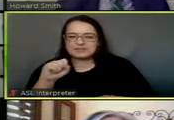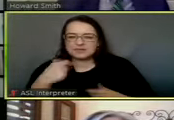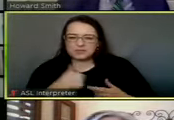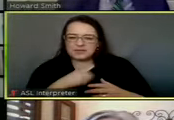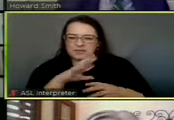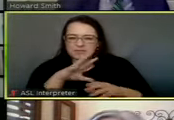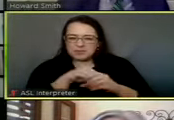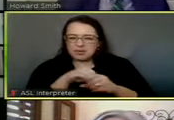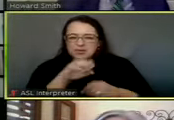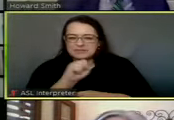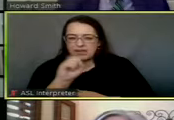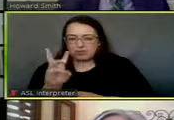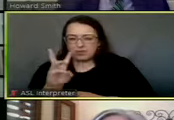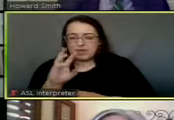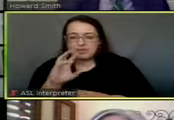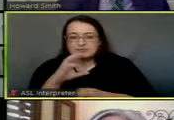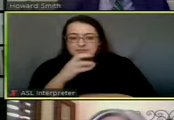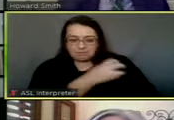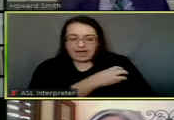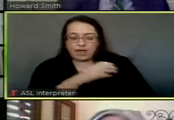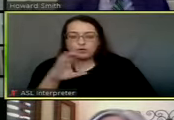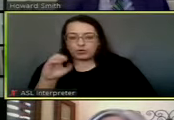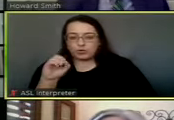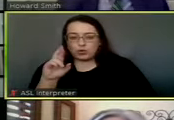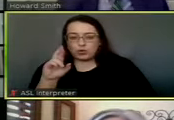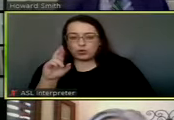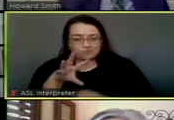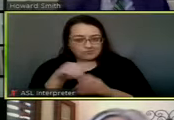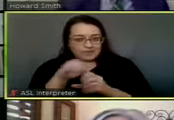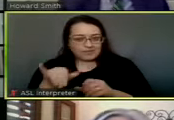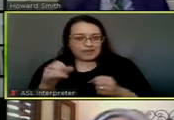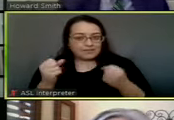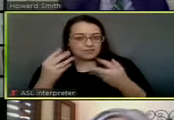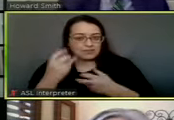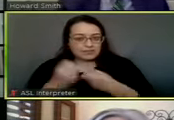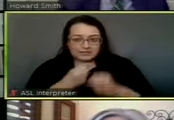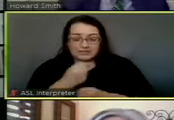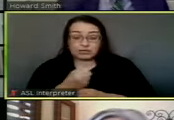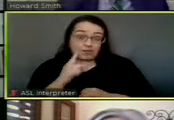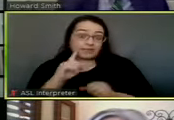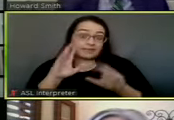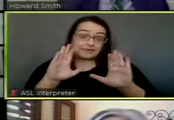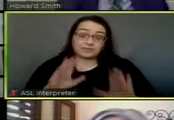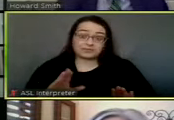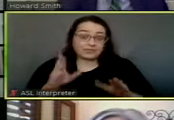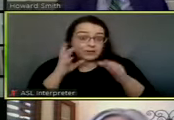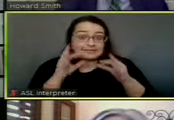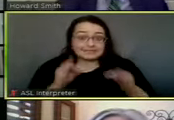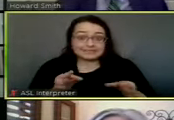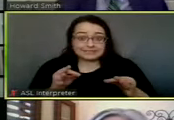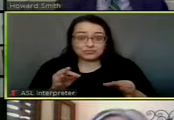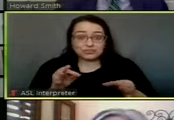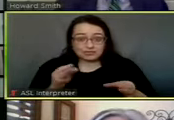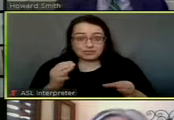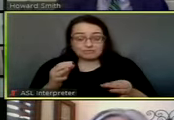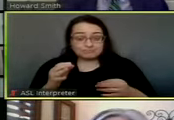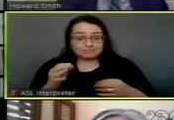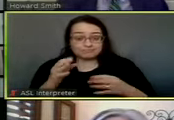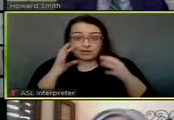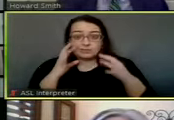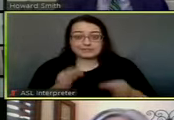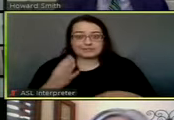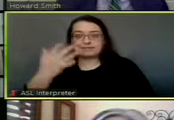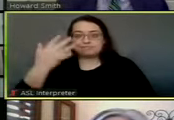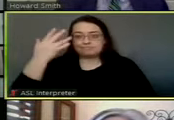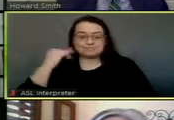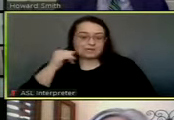Power Pool and have been for many years, which is a great decision that we made. And I don't